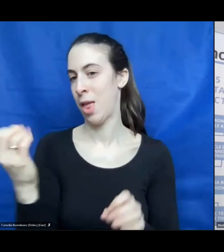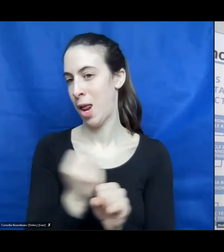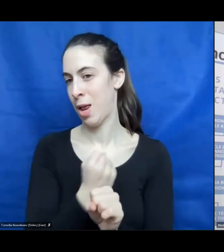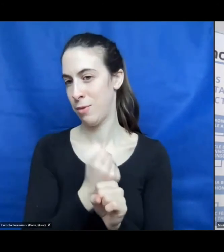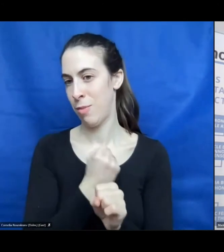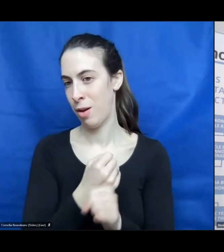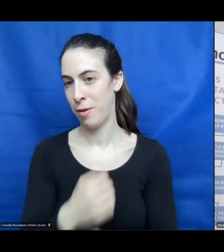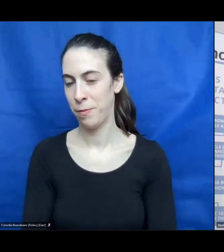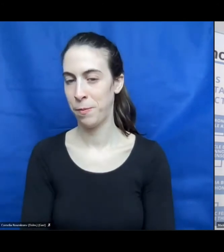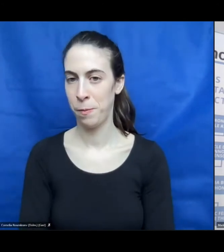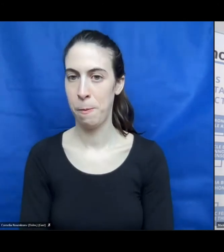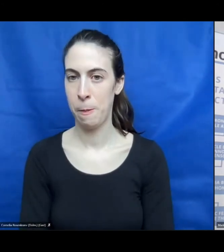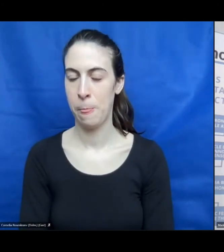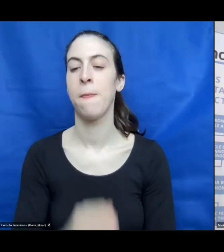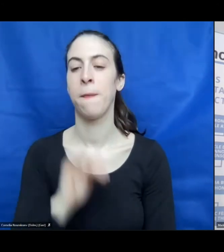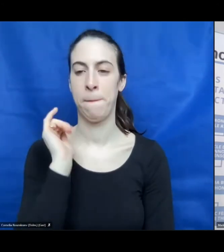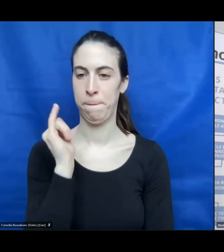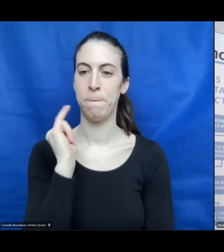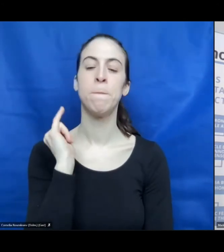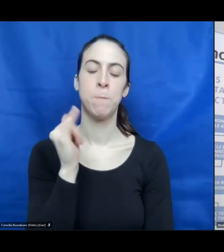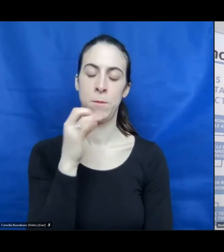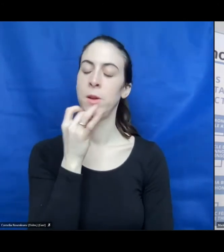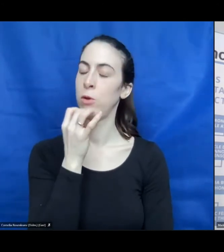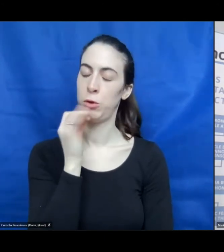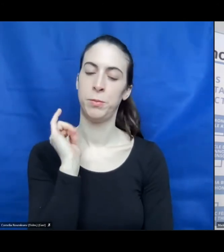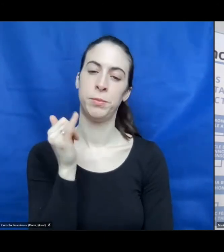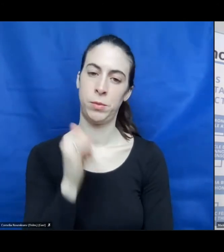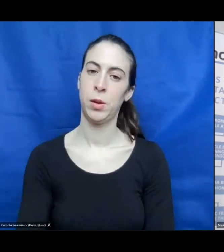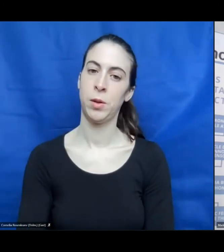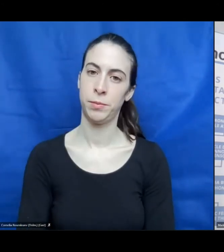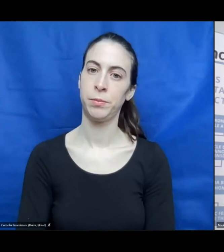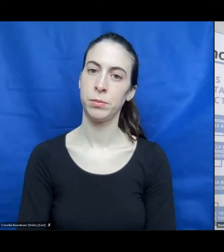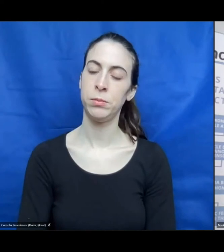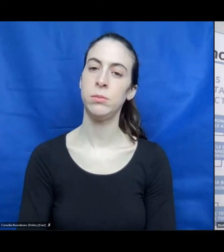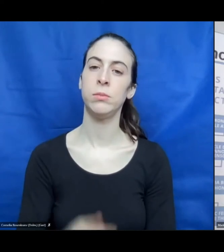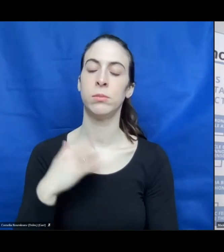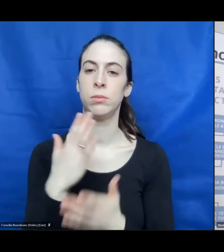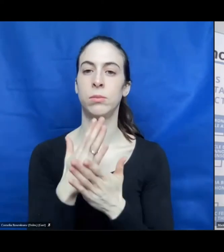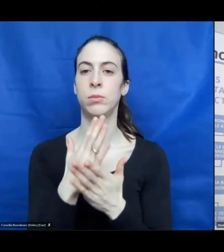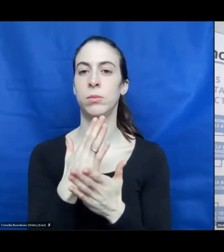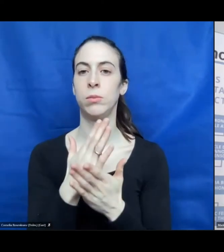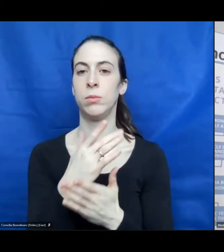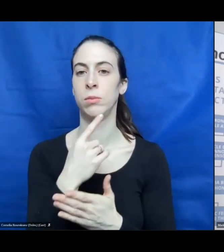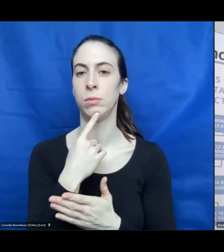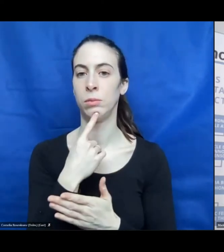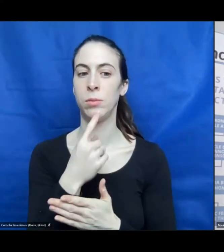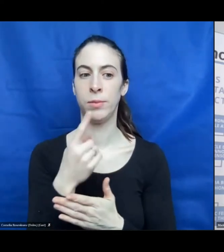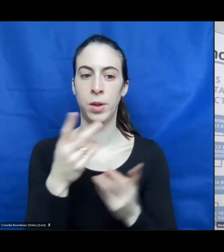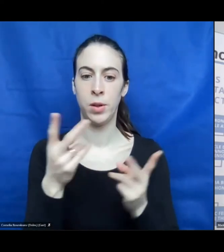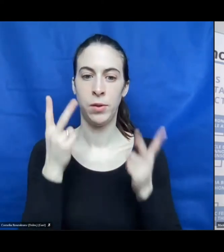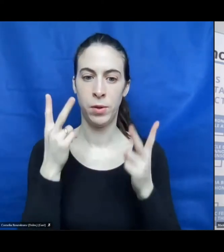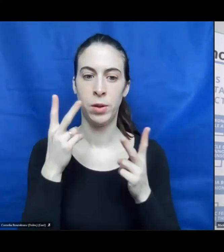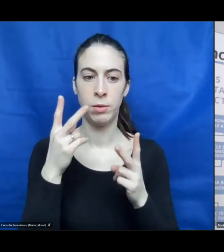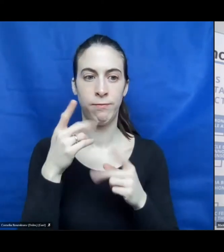Absolutely, absolutely. That's right. And, yeah, as I mentioned, very important to change the minds in the